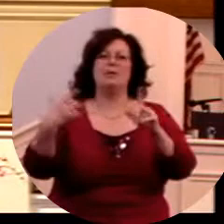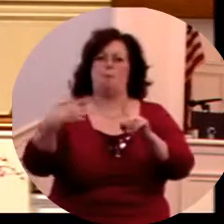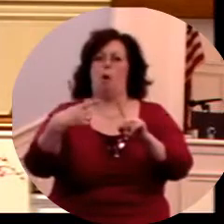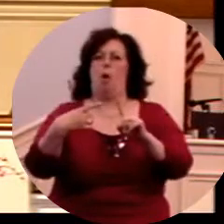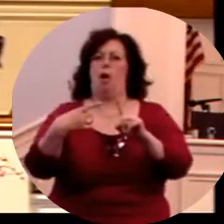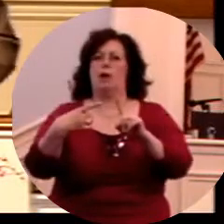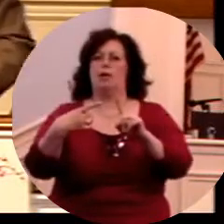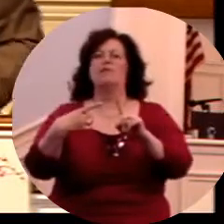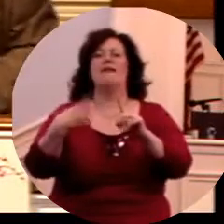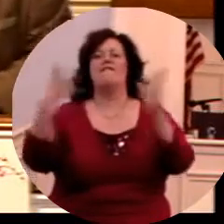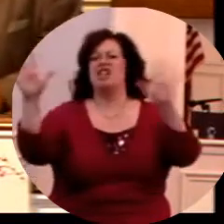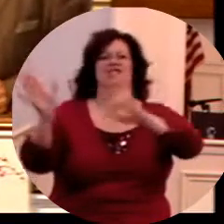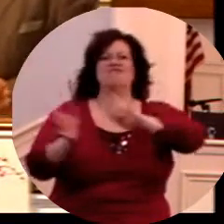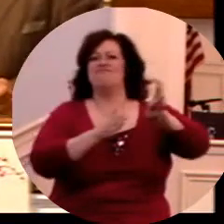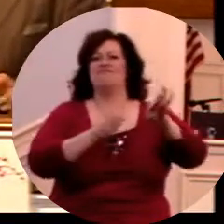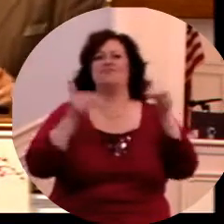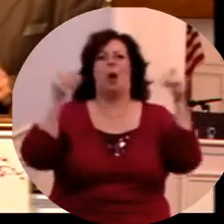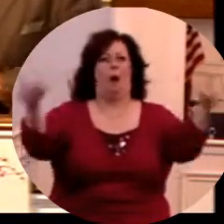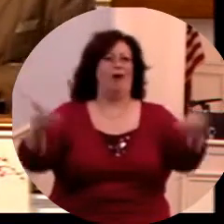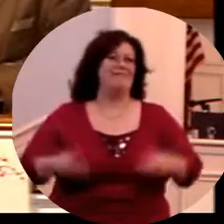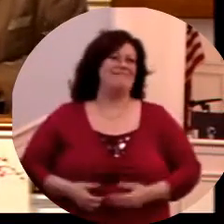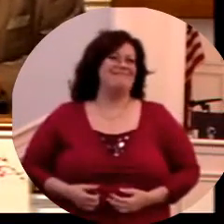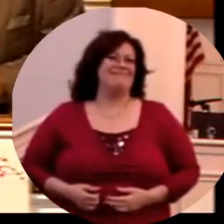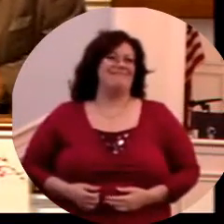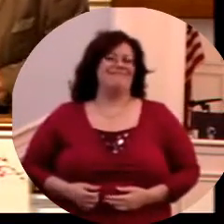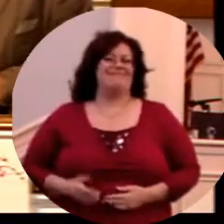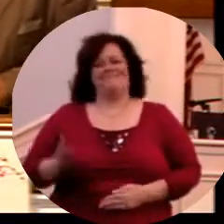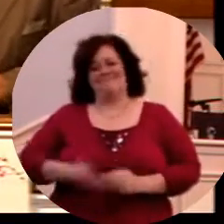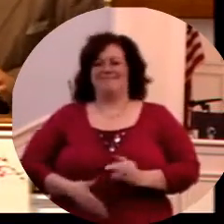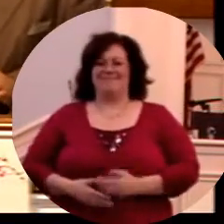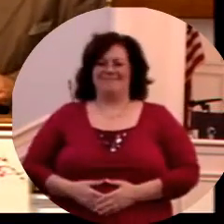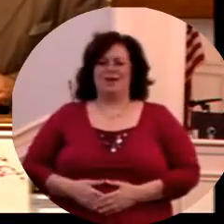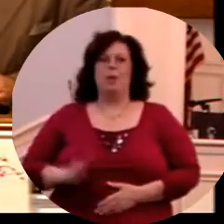point. We'll go home, okay? Give the invitation.